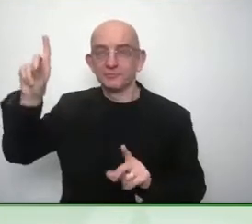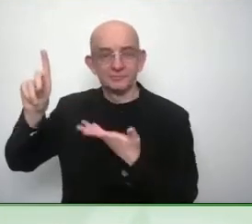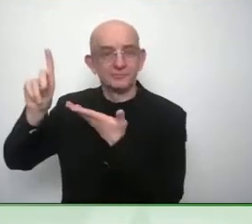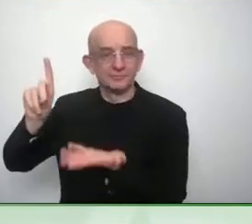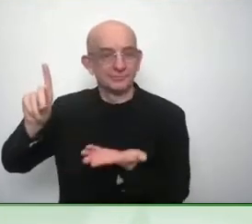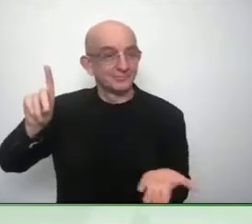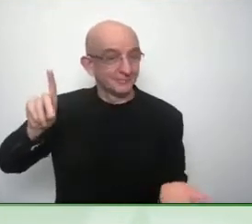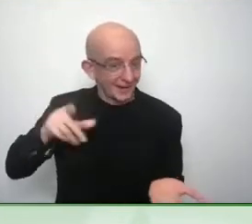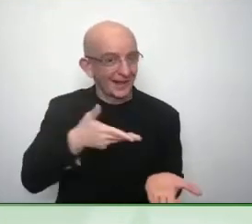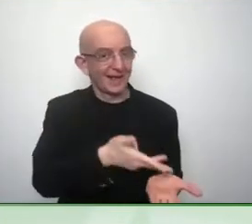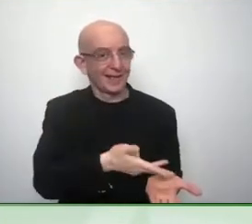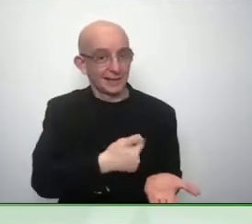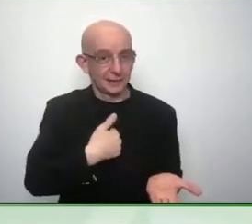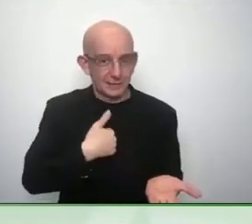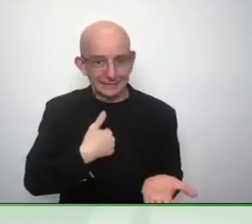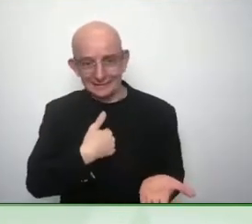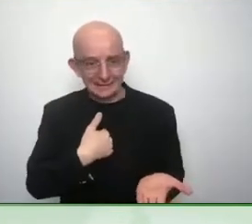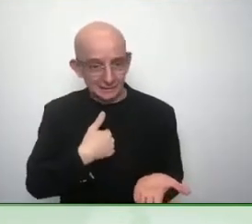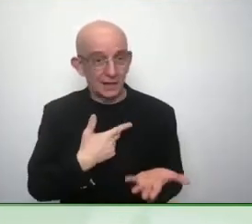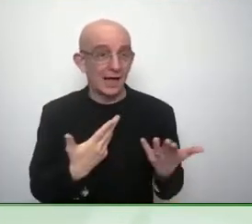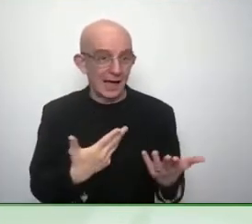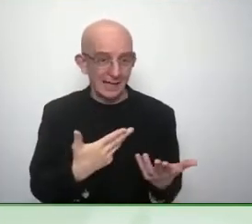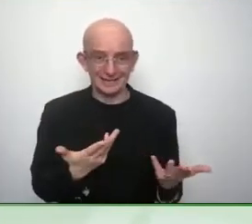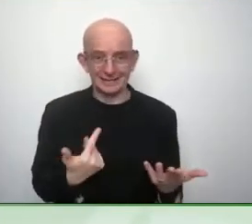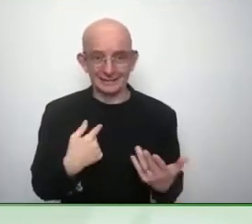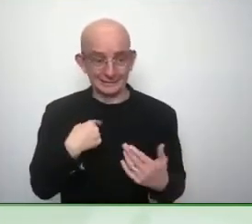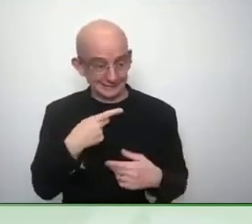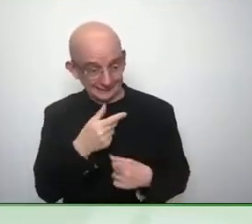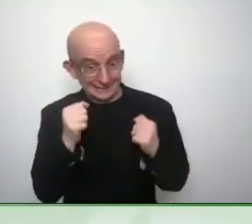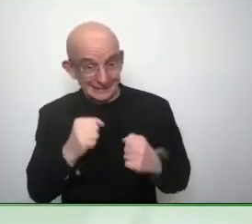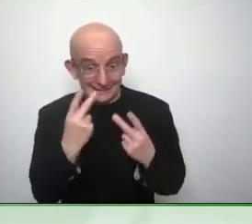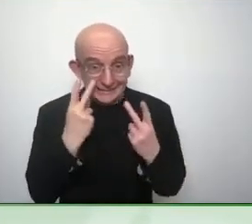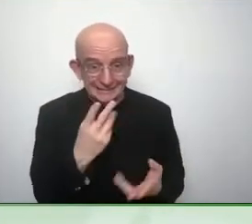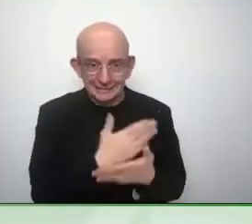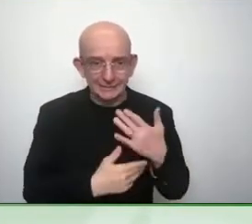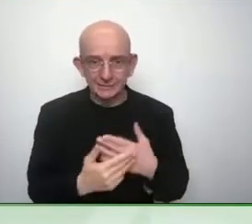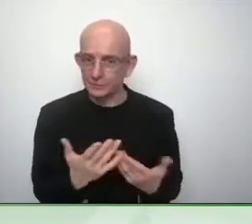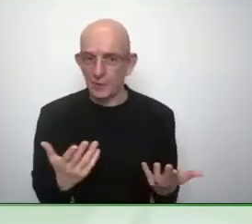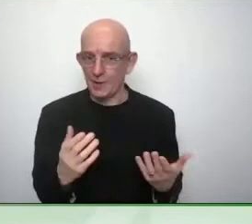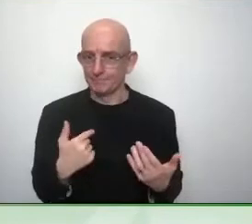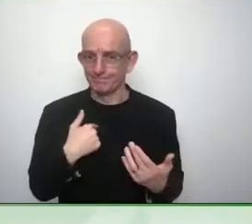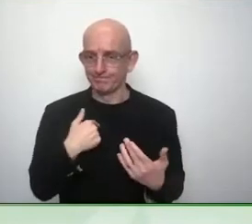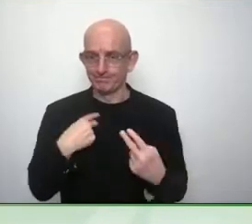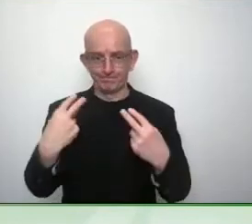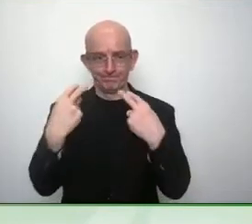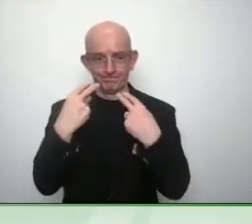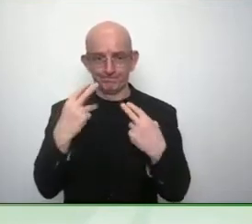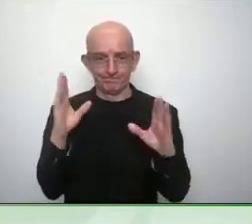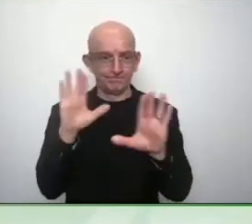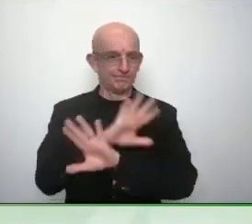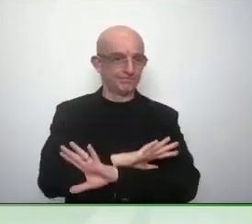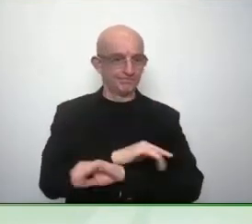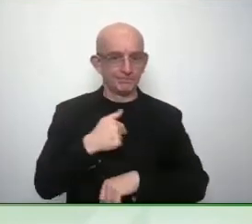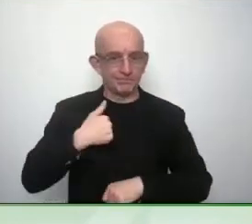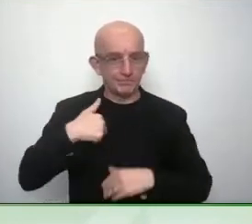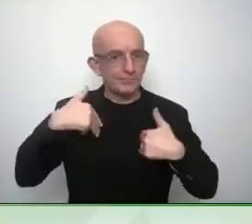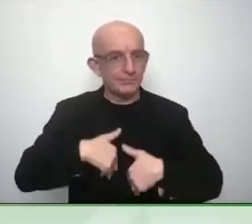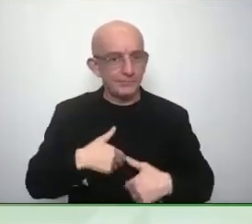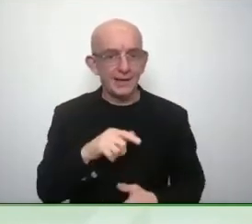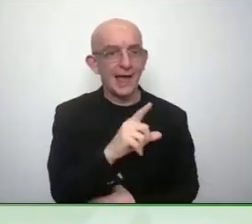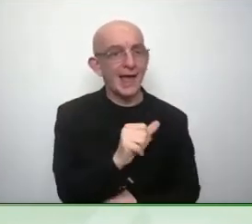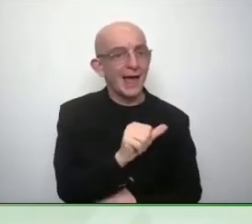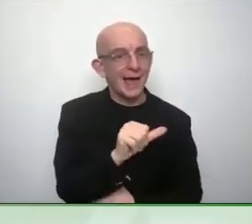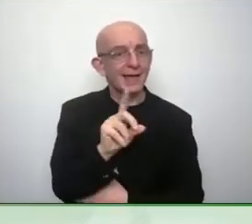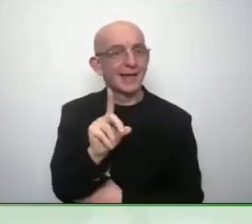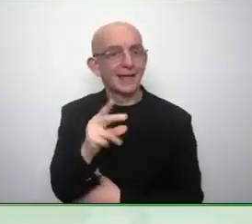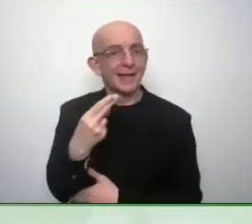married had two great kids and but dementia came for him so what it means to have a disability is that you're a human being so I think